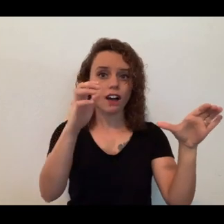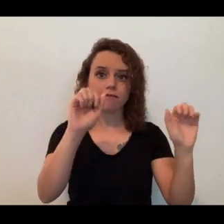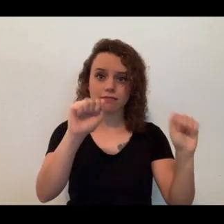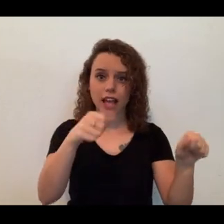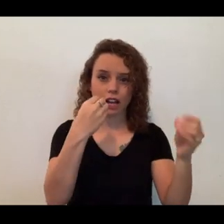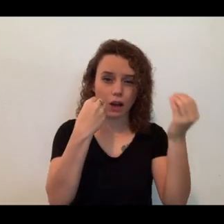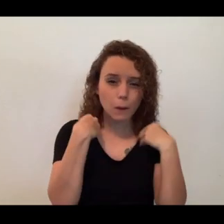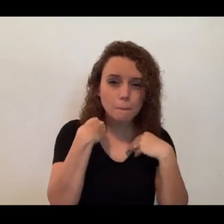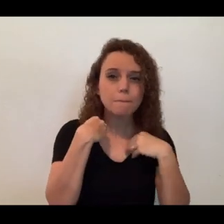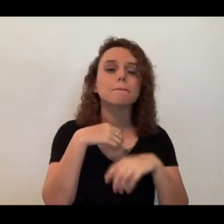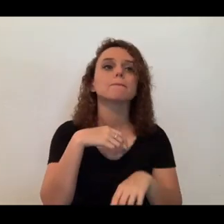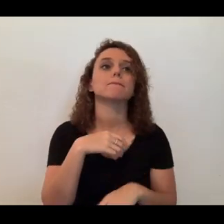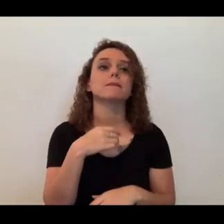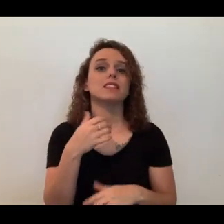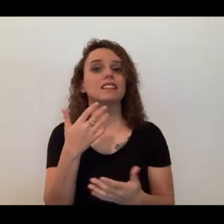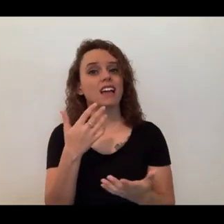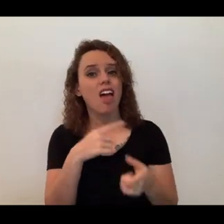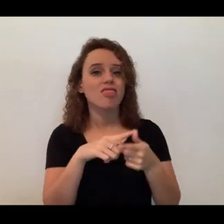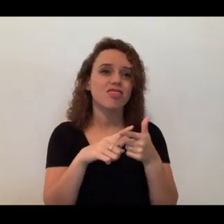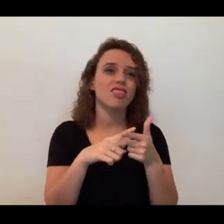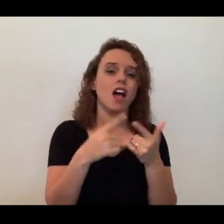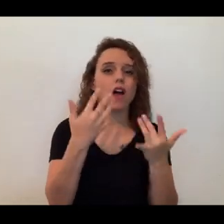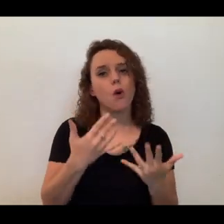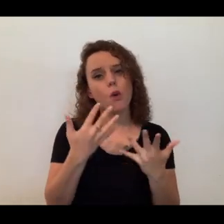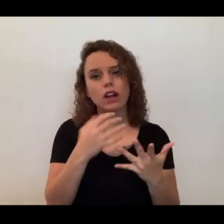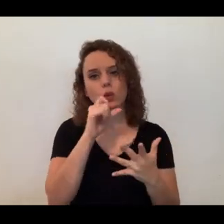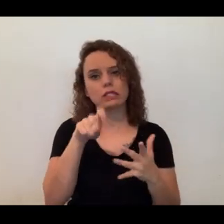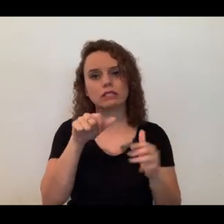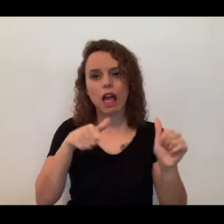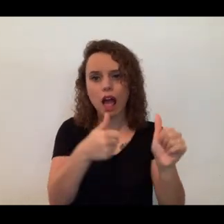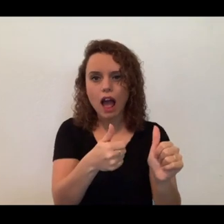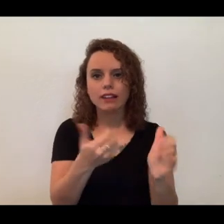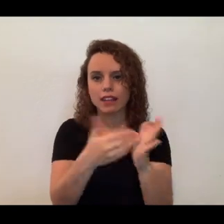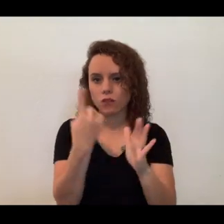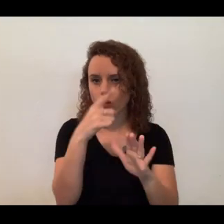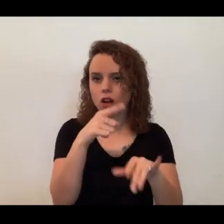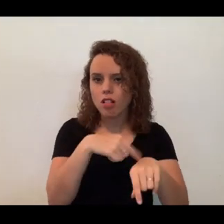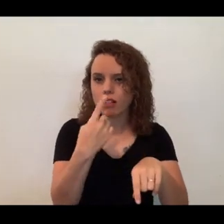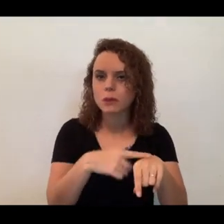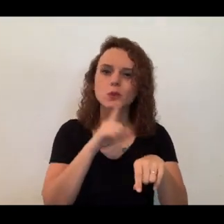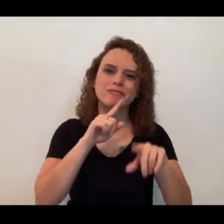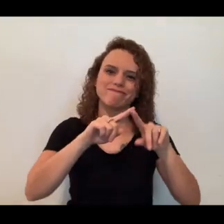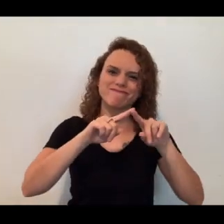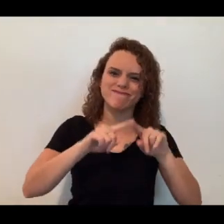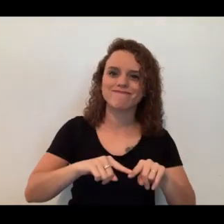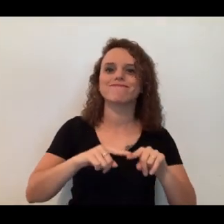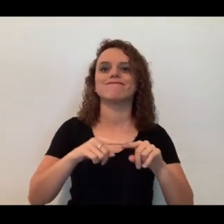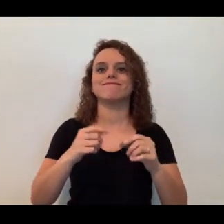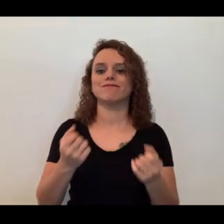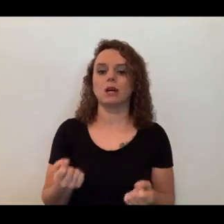and then sort of not hunt for a while. That's just really dependent on how much they are